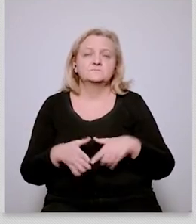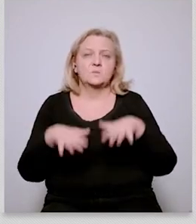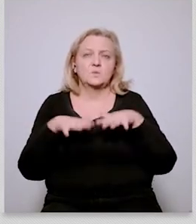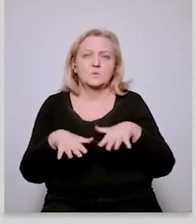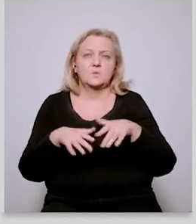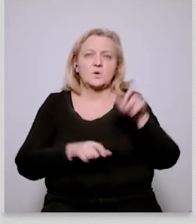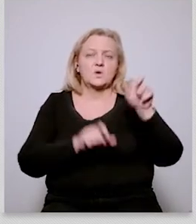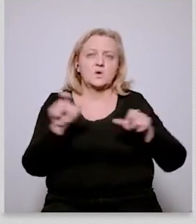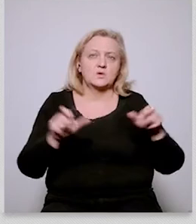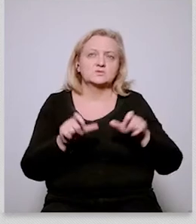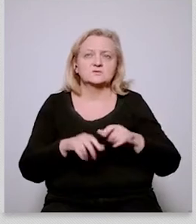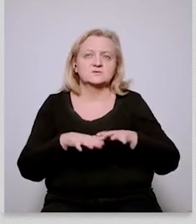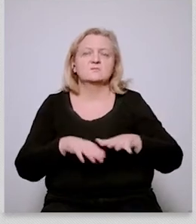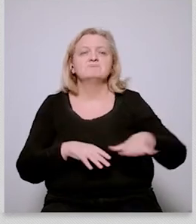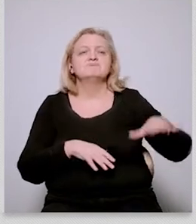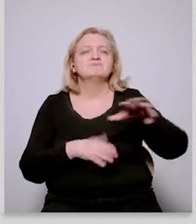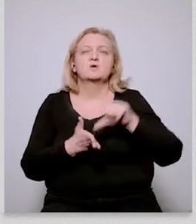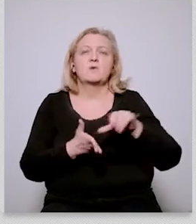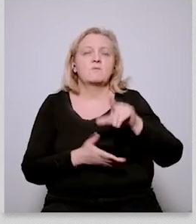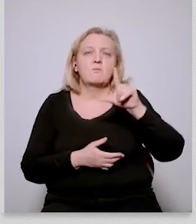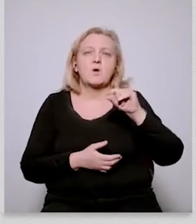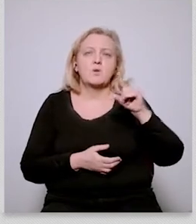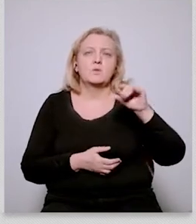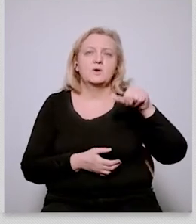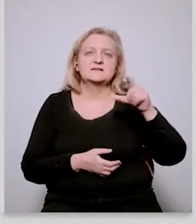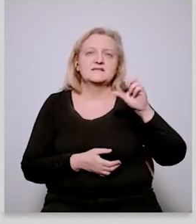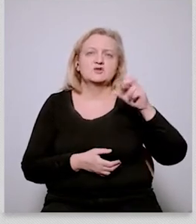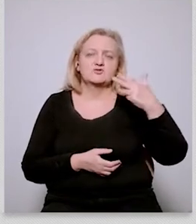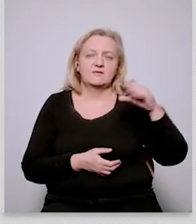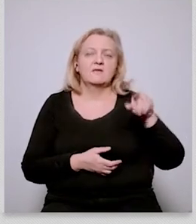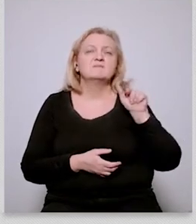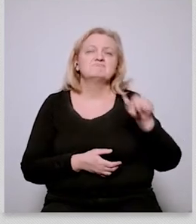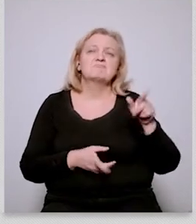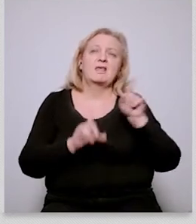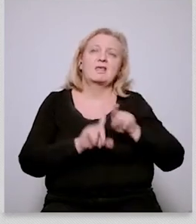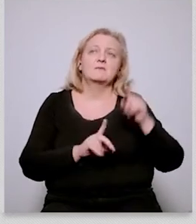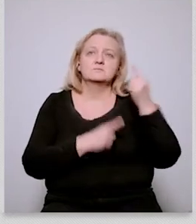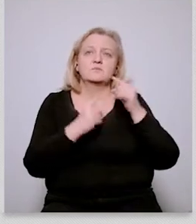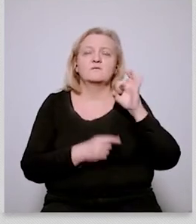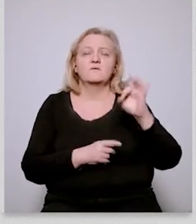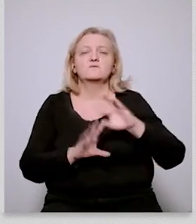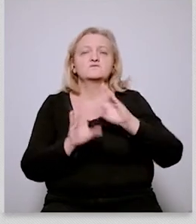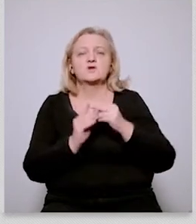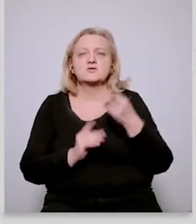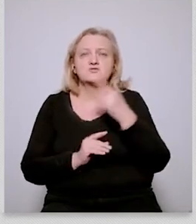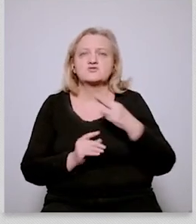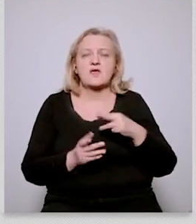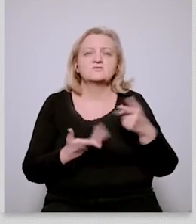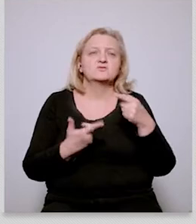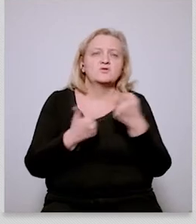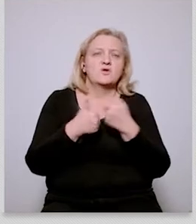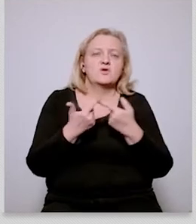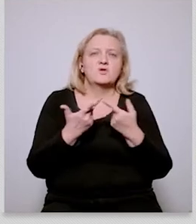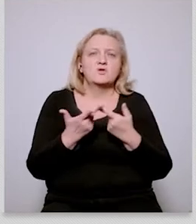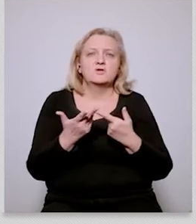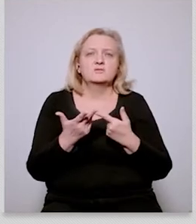of a technocratic elitist project drawn up by disconnected bureaucrats um you know